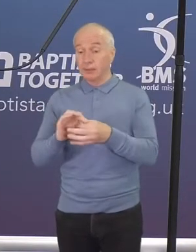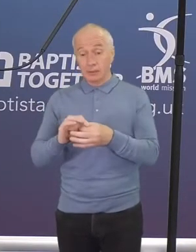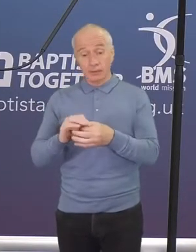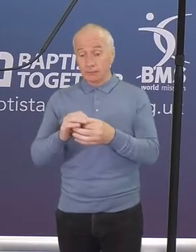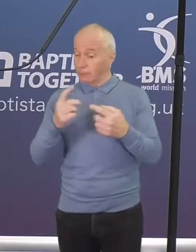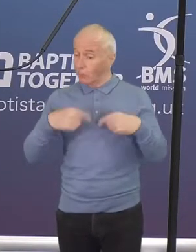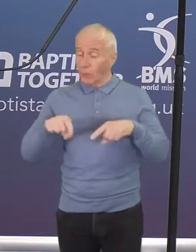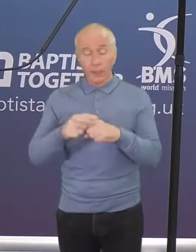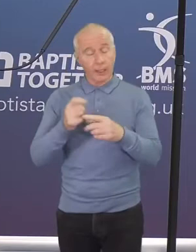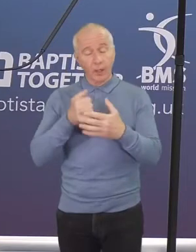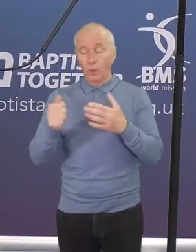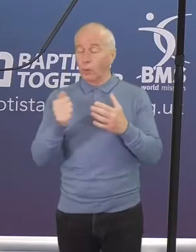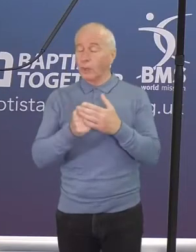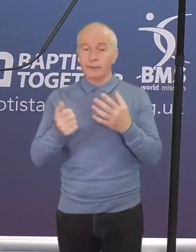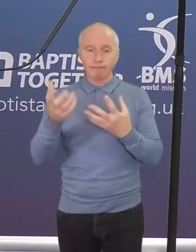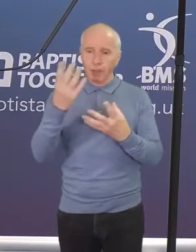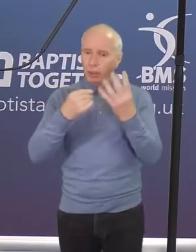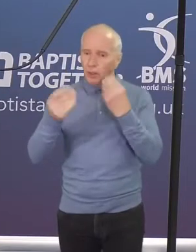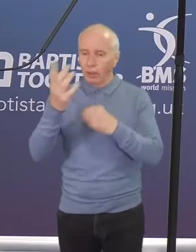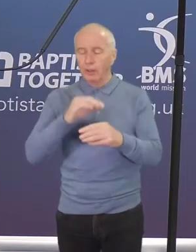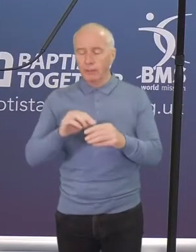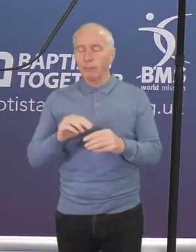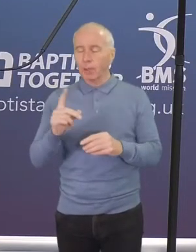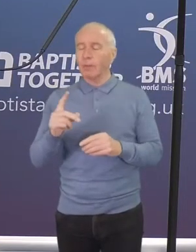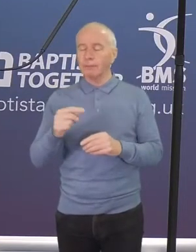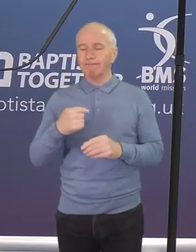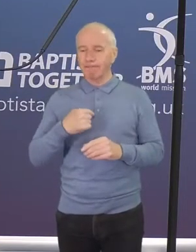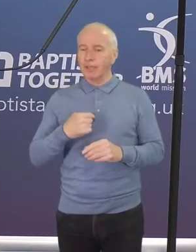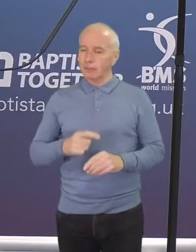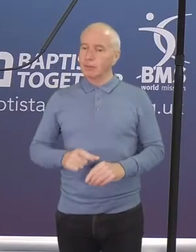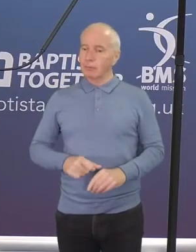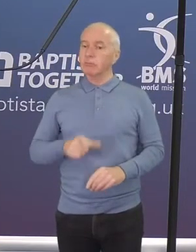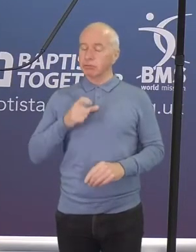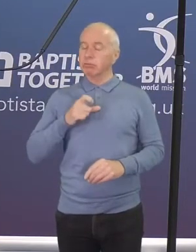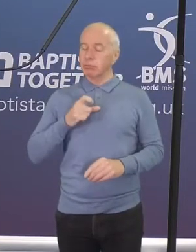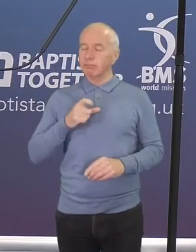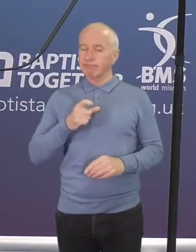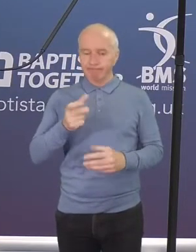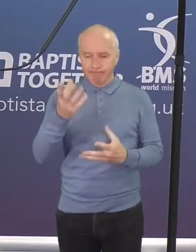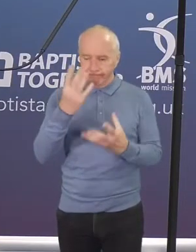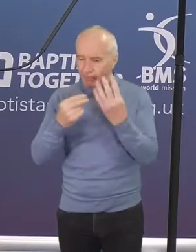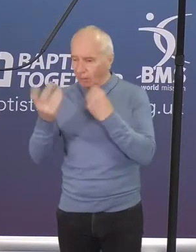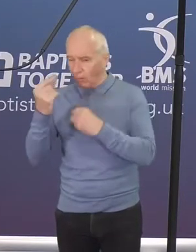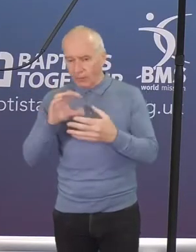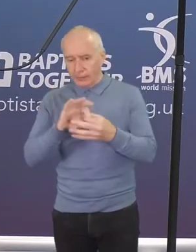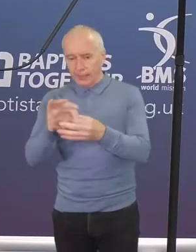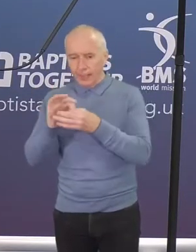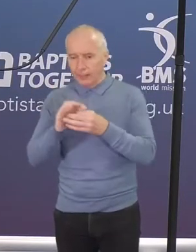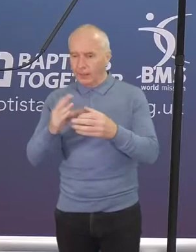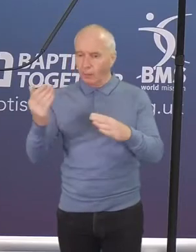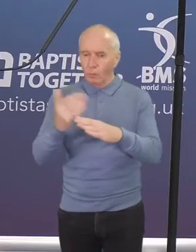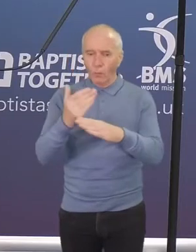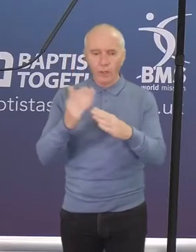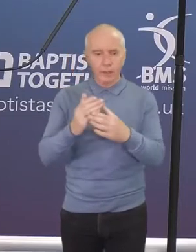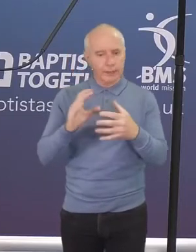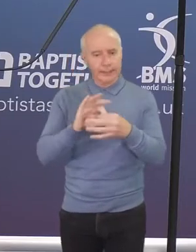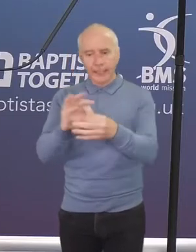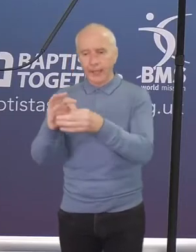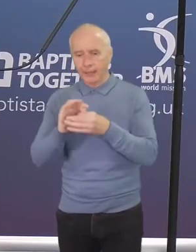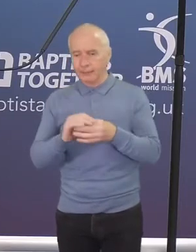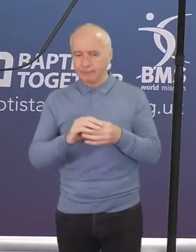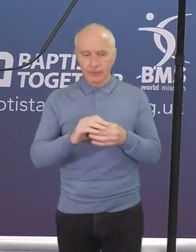but I'm confident that as we learn together to work, each playing our own